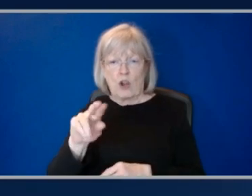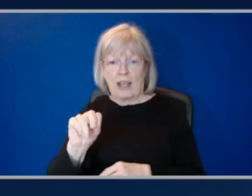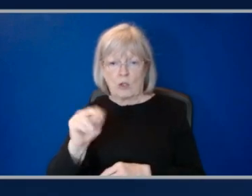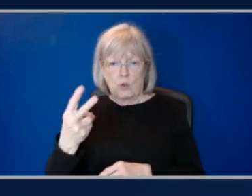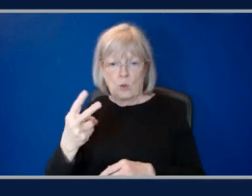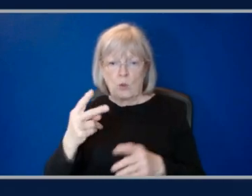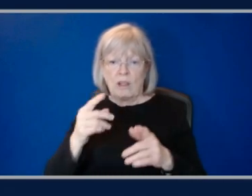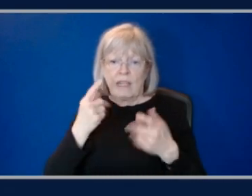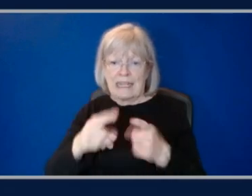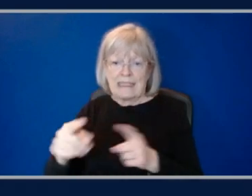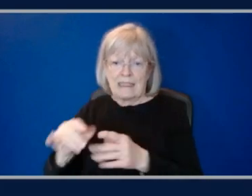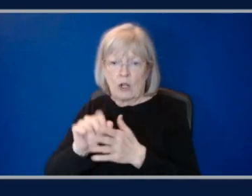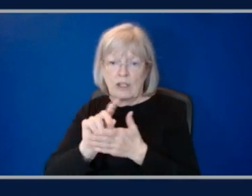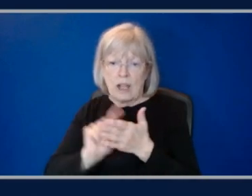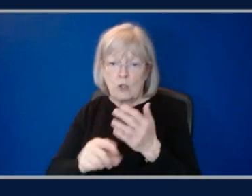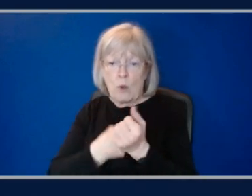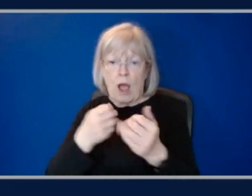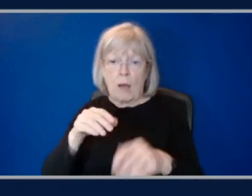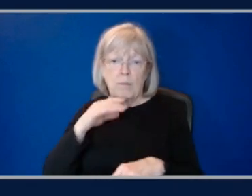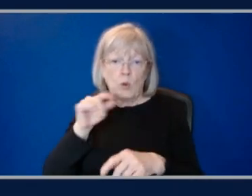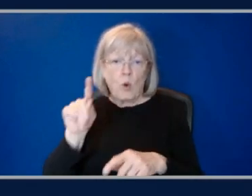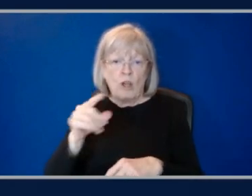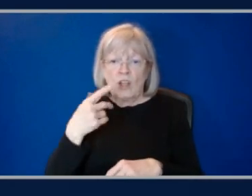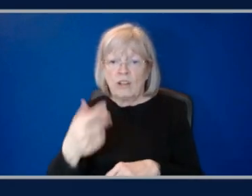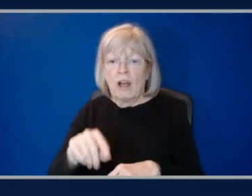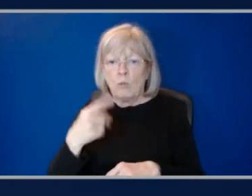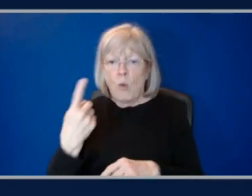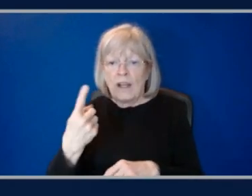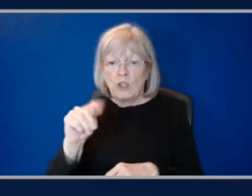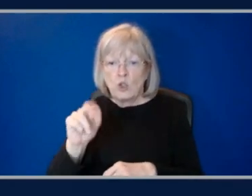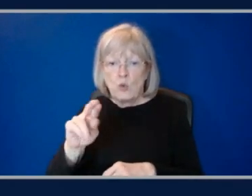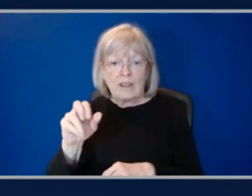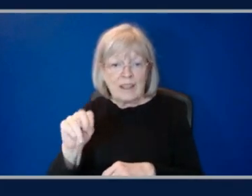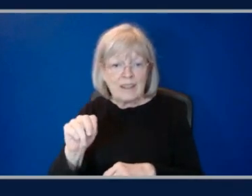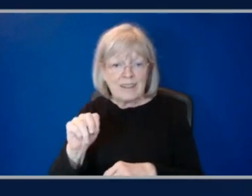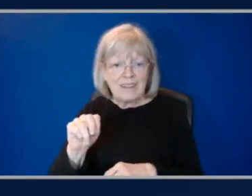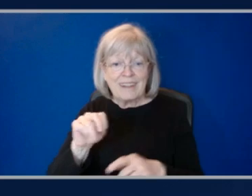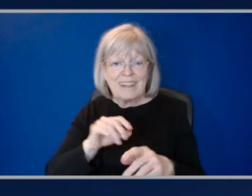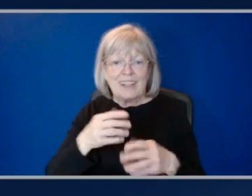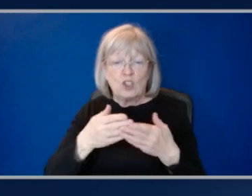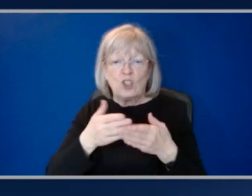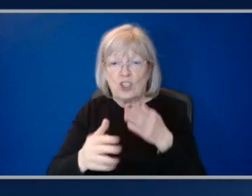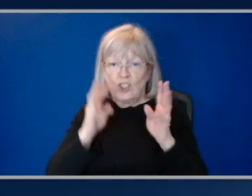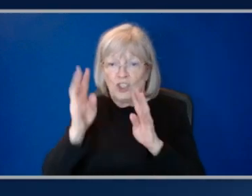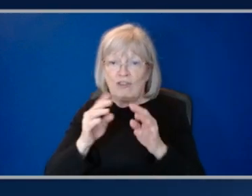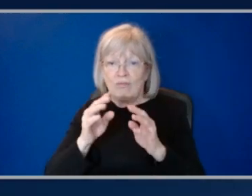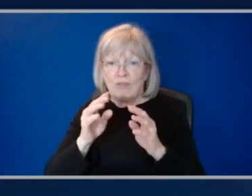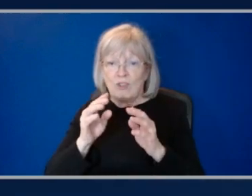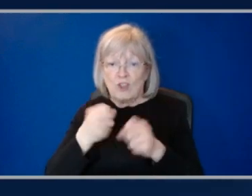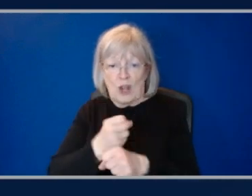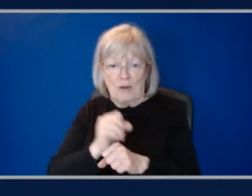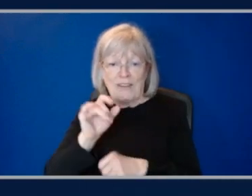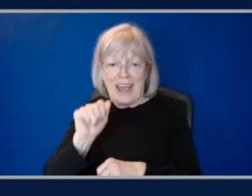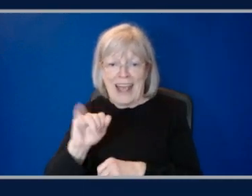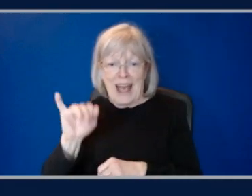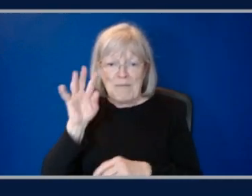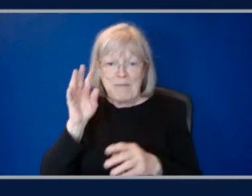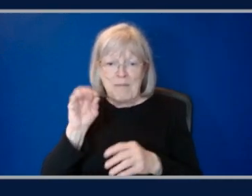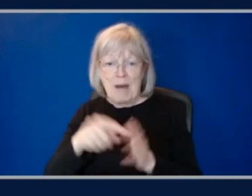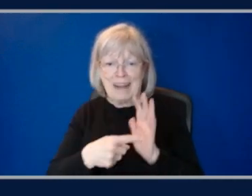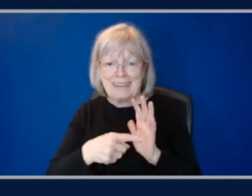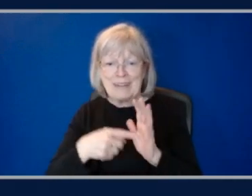generative AI models. So we're looking at large language. With a T. With a T. Trillion. Yes. Yeah. So, so for reference, right,